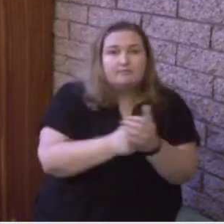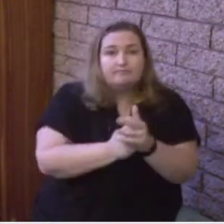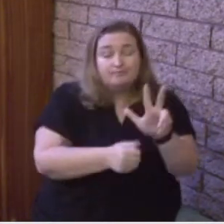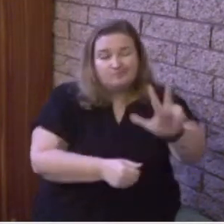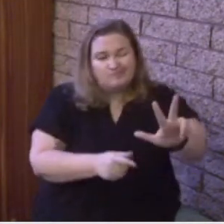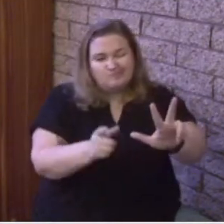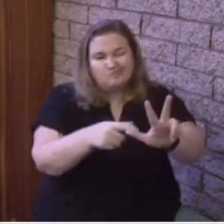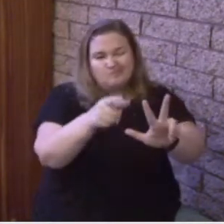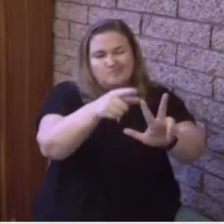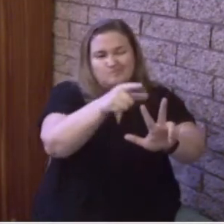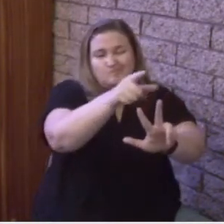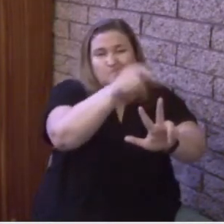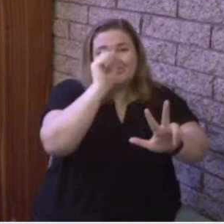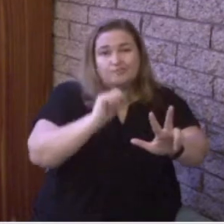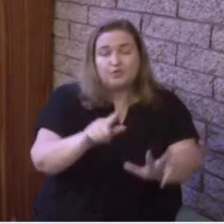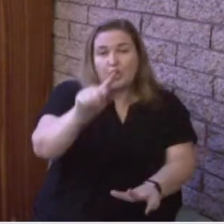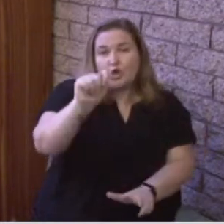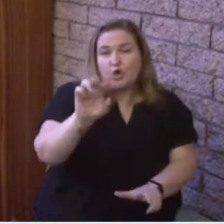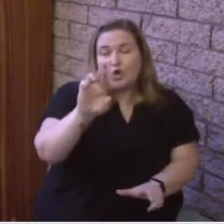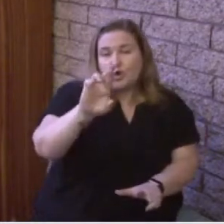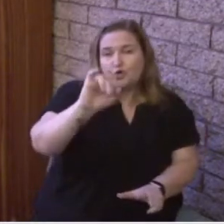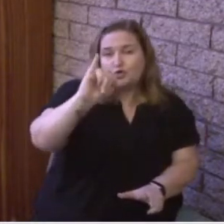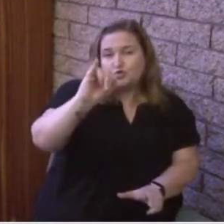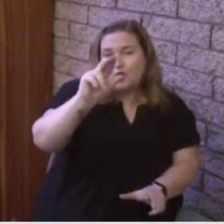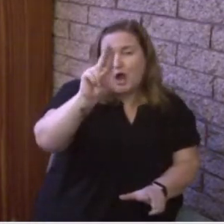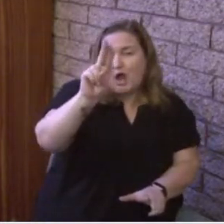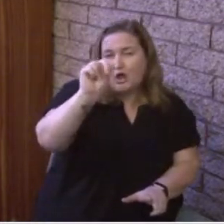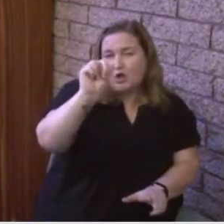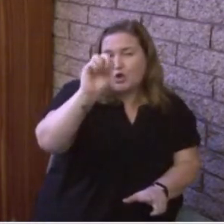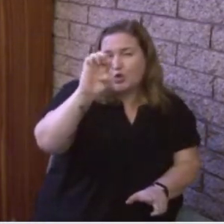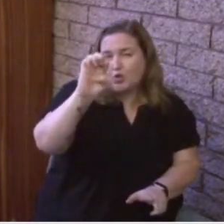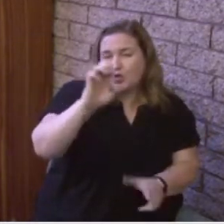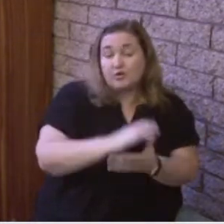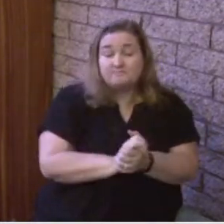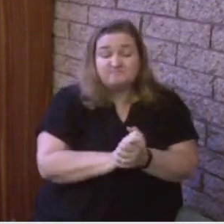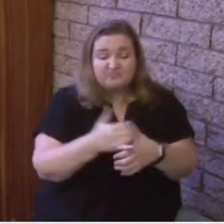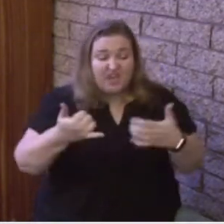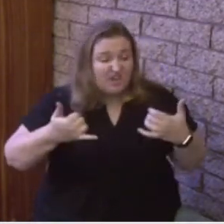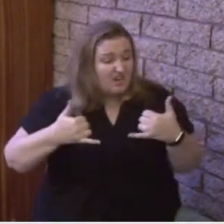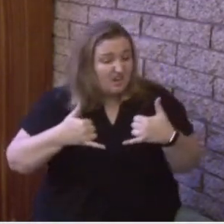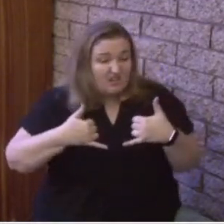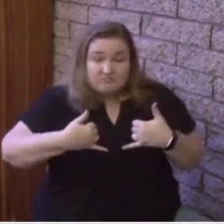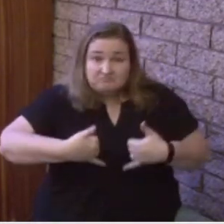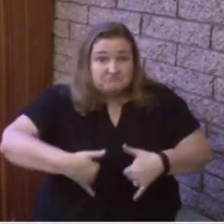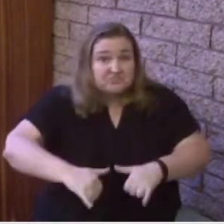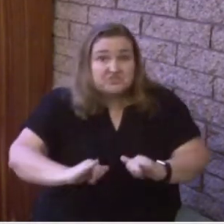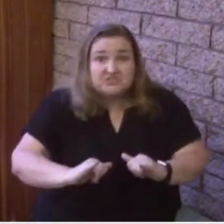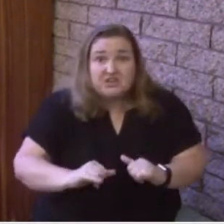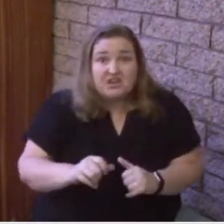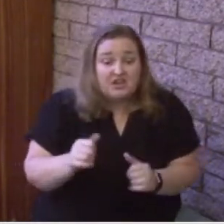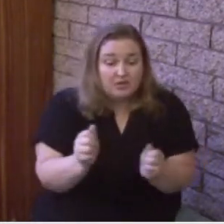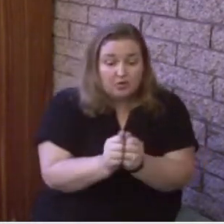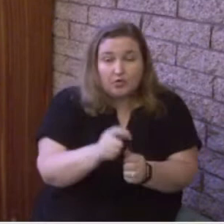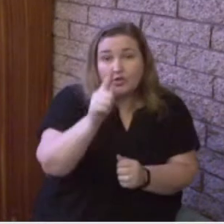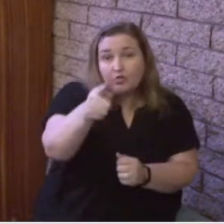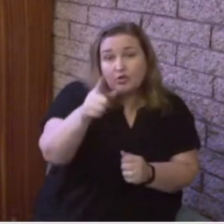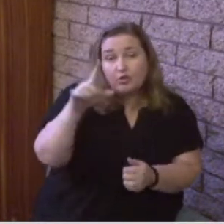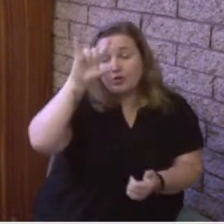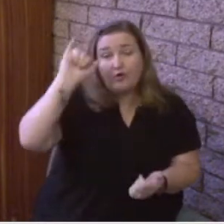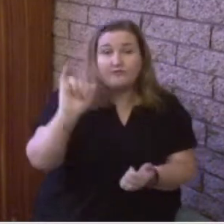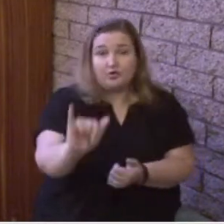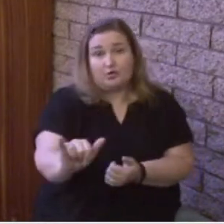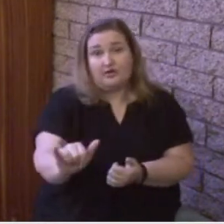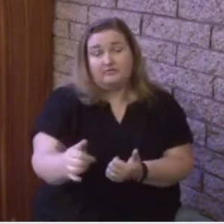Jesus ascended, but will be with you forever. That means until Jesus comes back again, which we've talked about